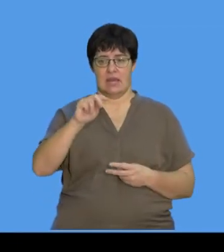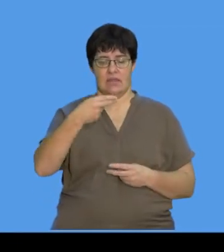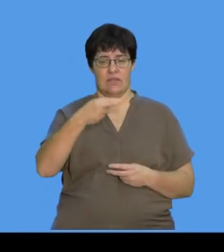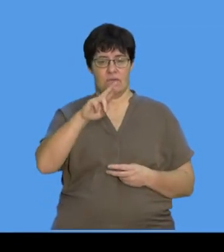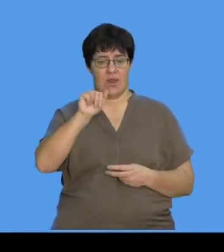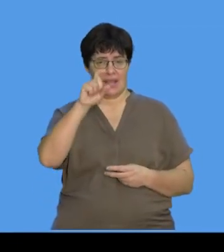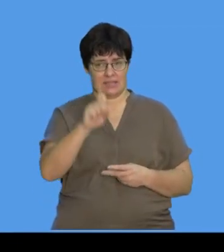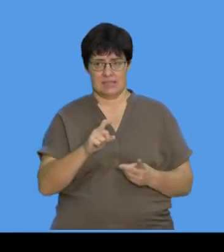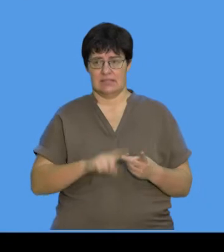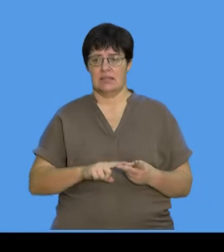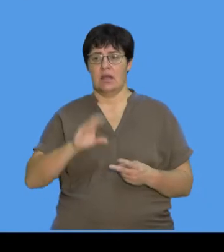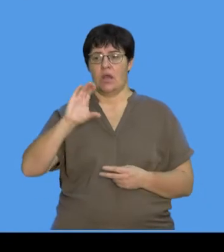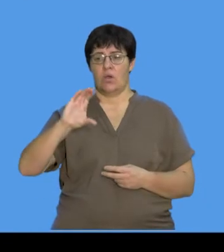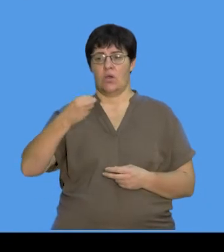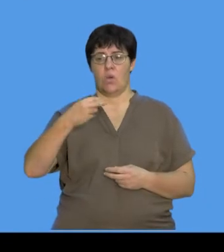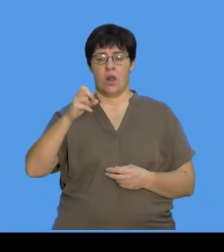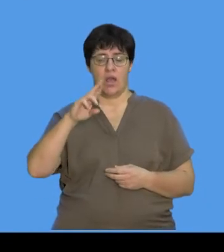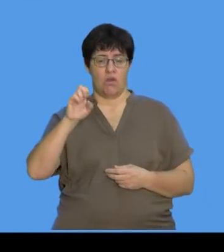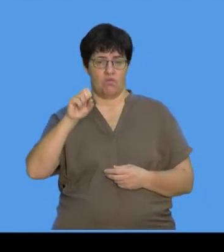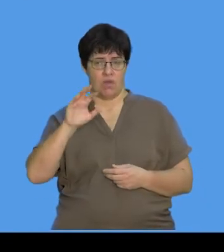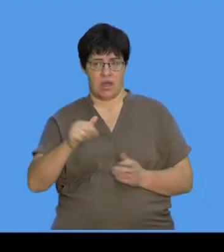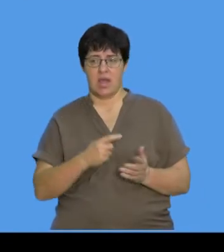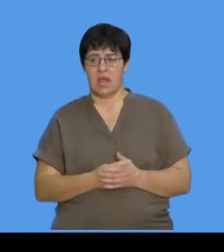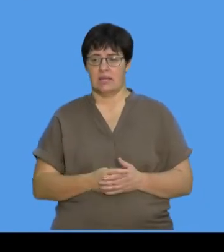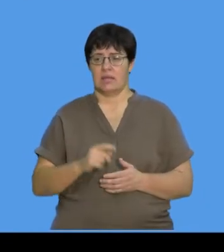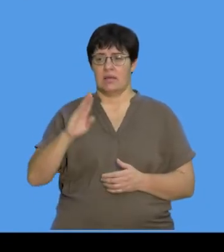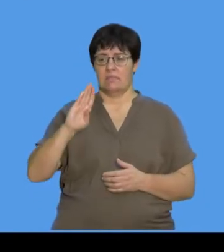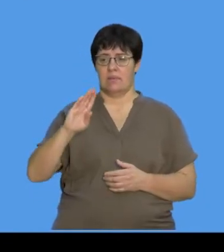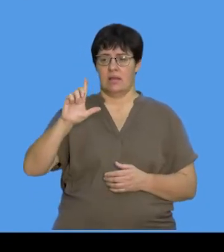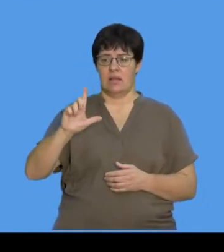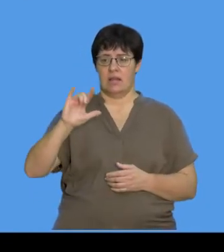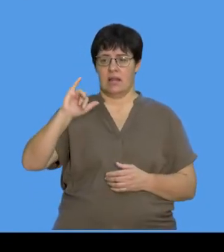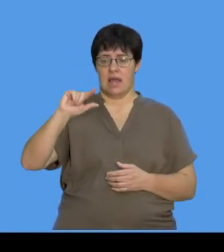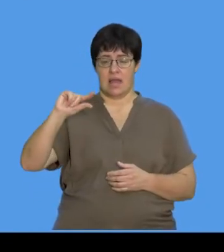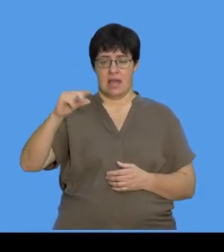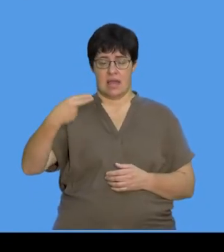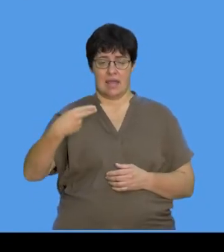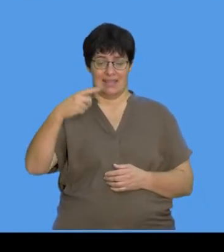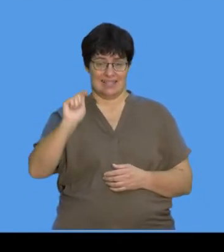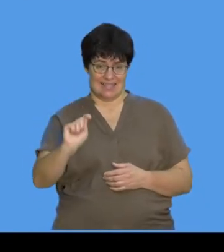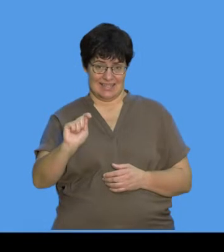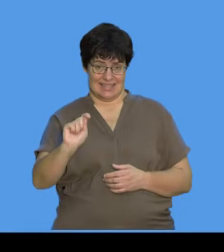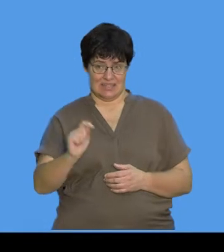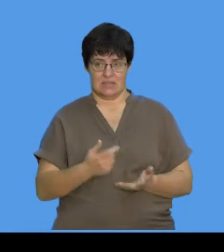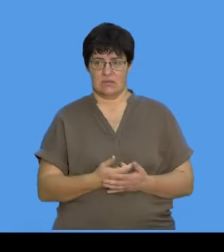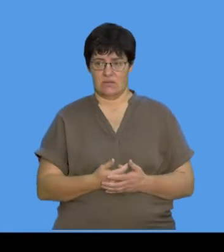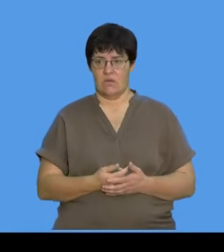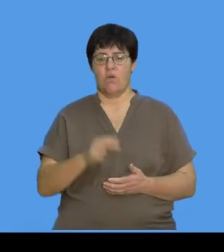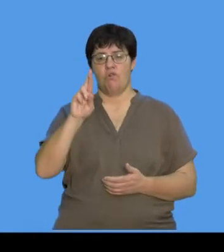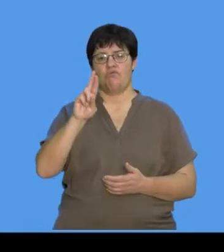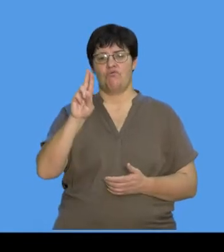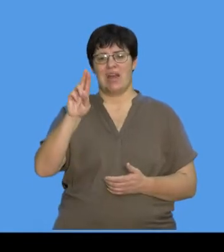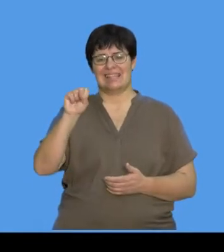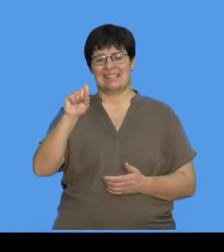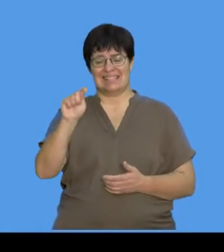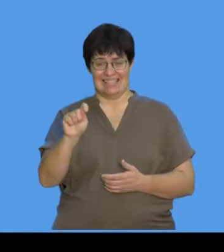to be looking at cholera. And we're going to be looking at blight. And I'm going to put here blight rust. All